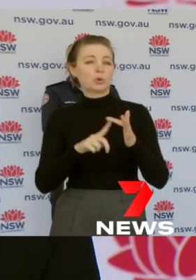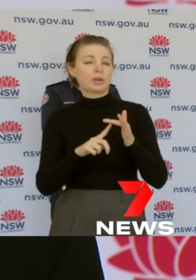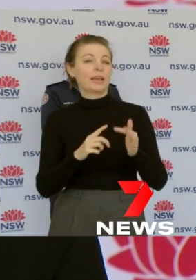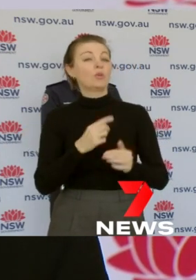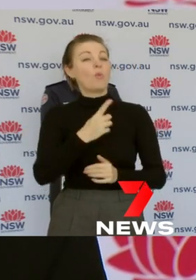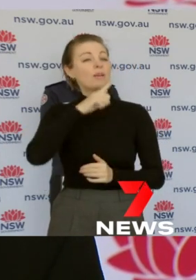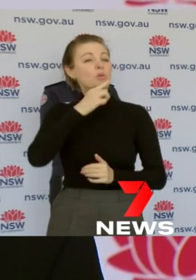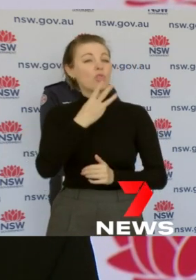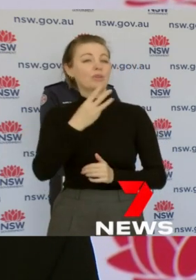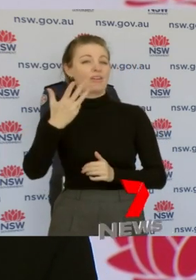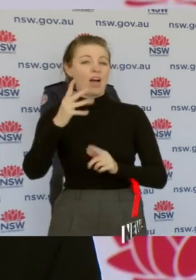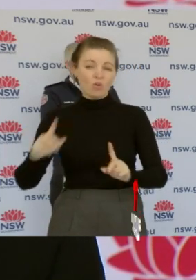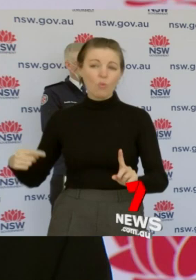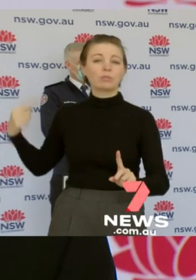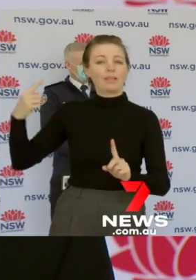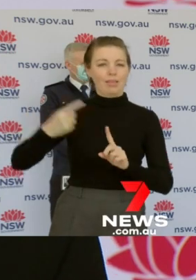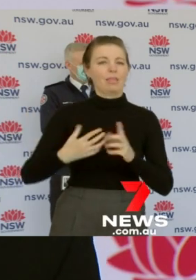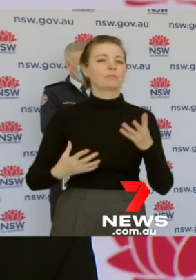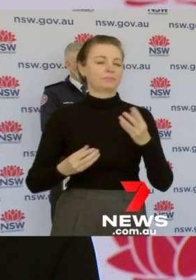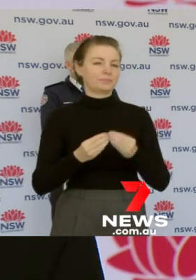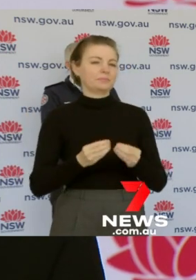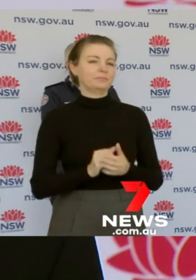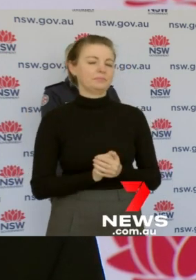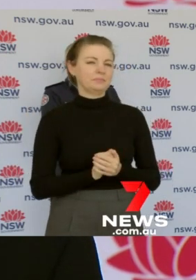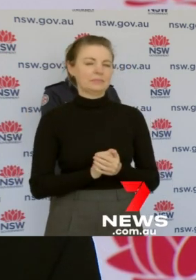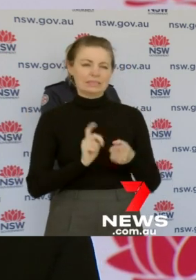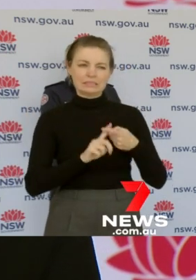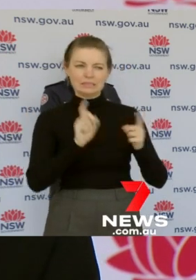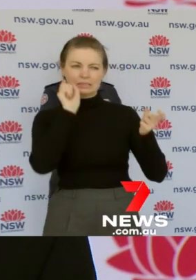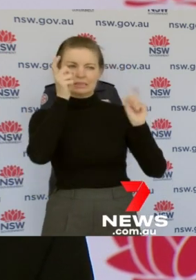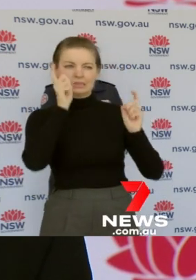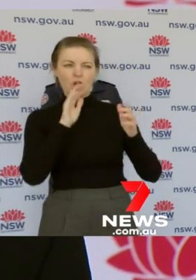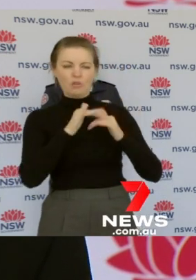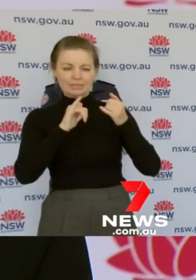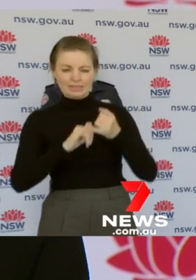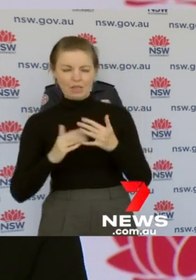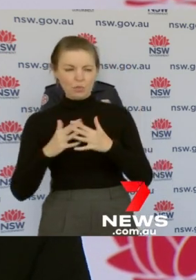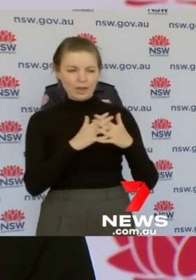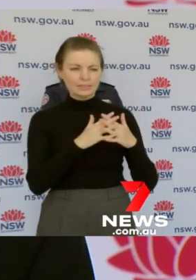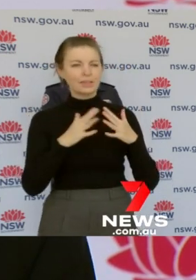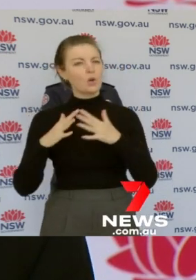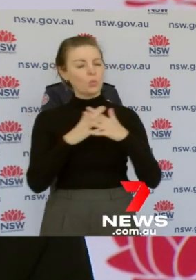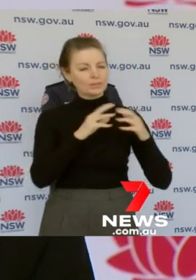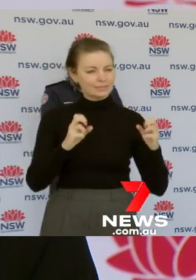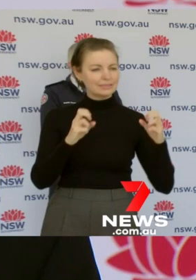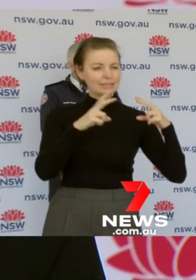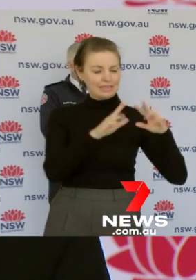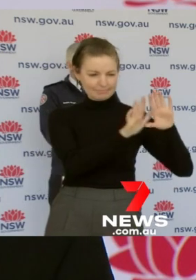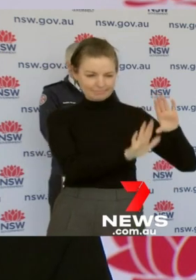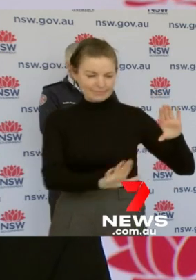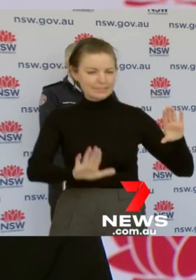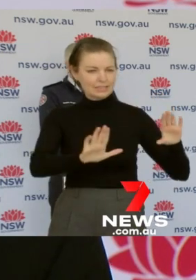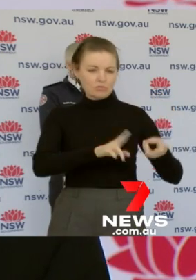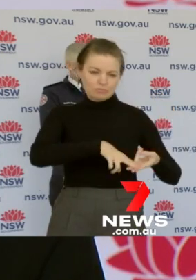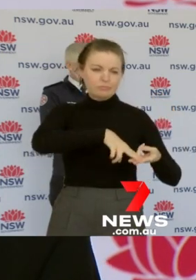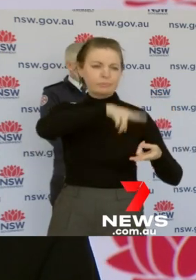We continue to be very concerned about South Western and Western Sydney cases escalating and particularly